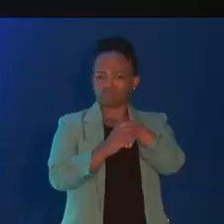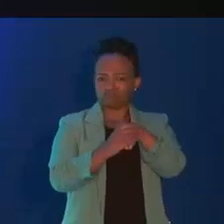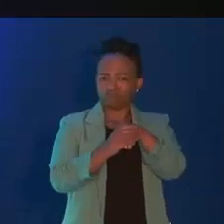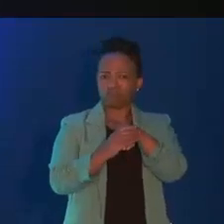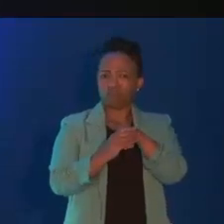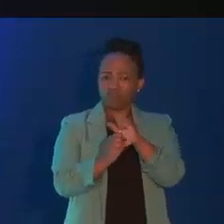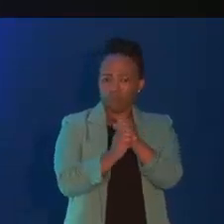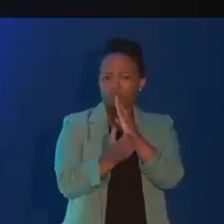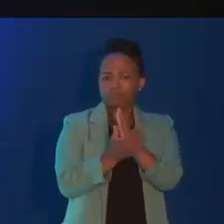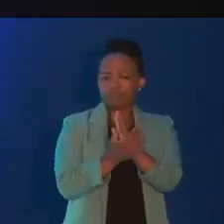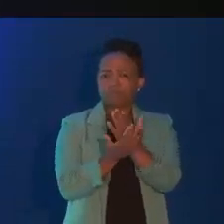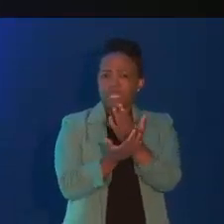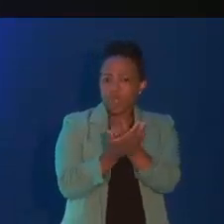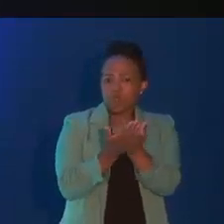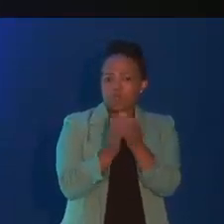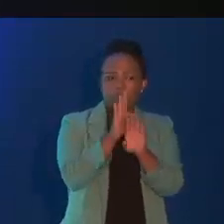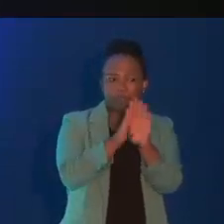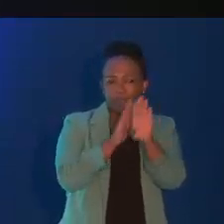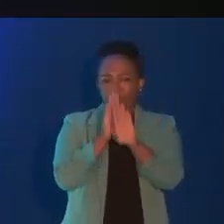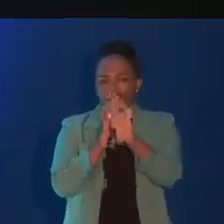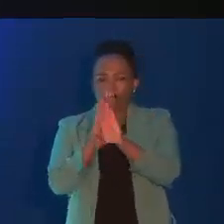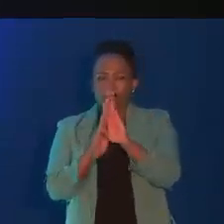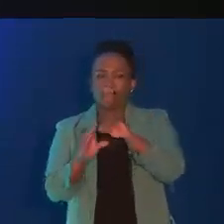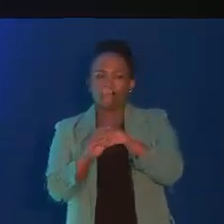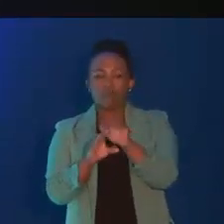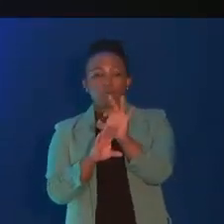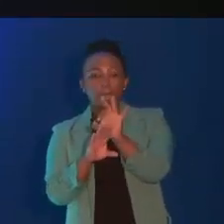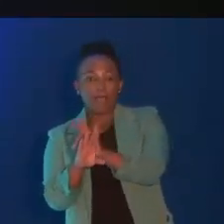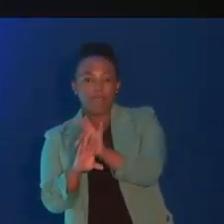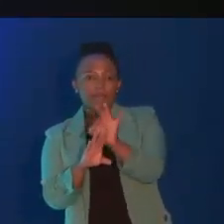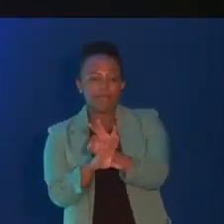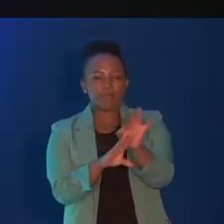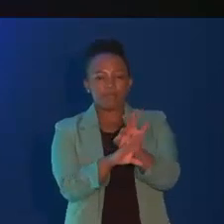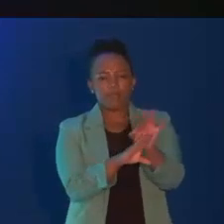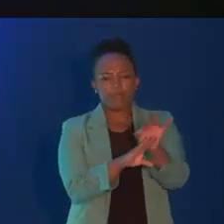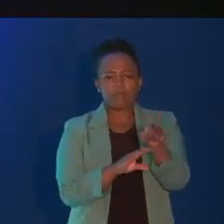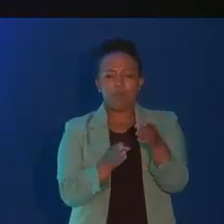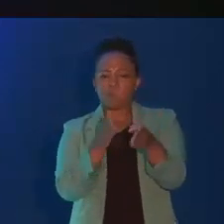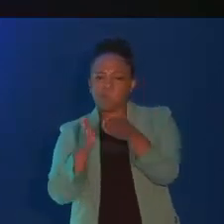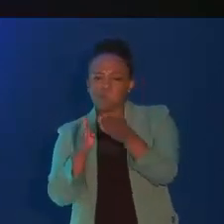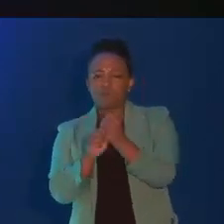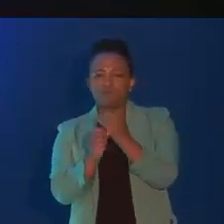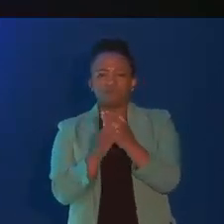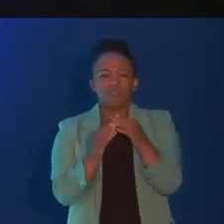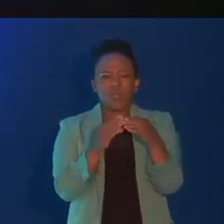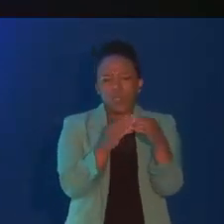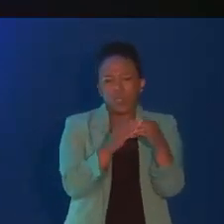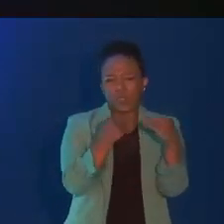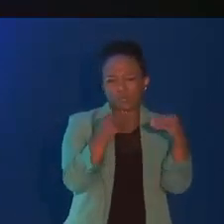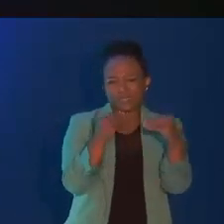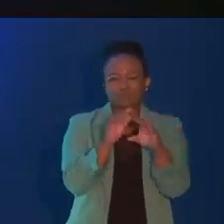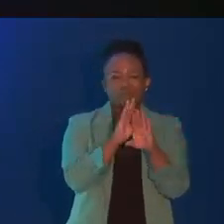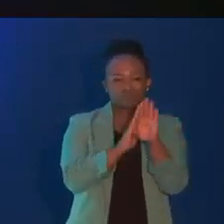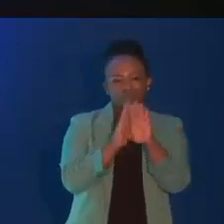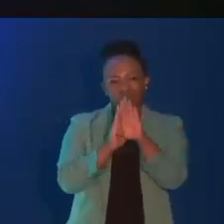recovery, and that each master plan is specific on opportunities for small enterprises. We